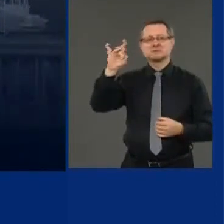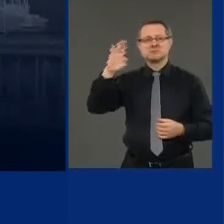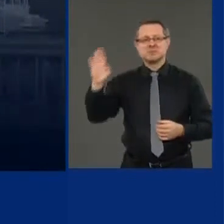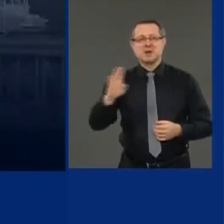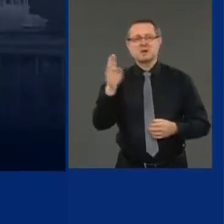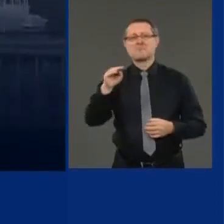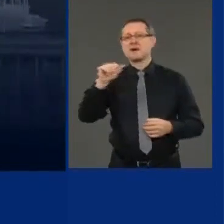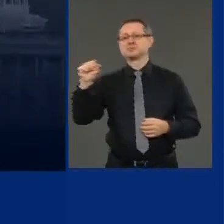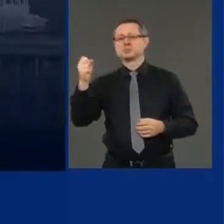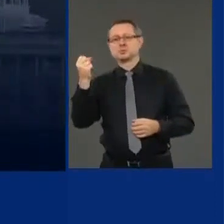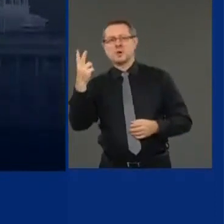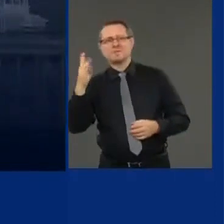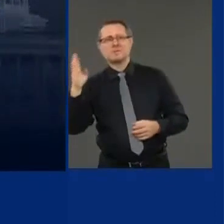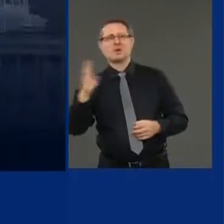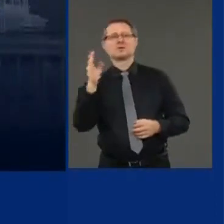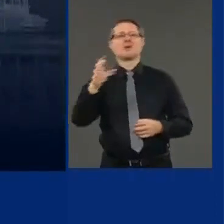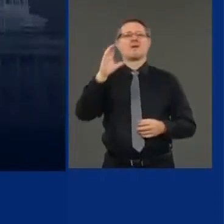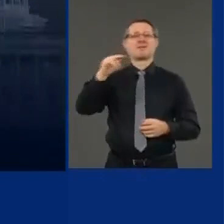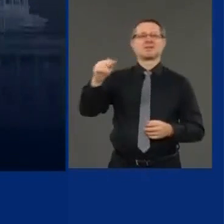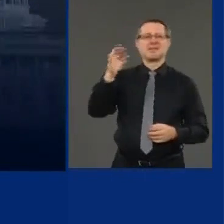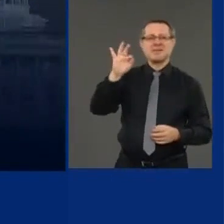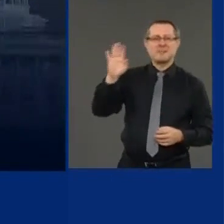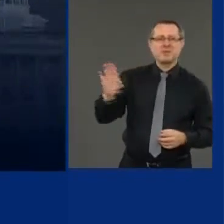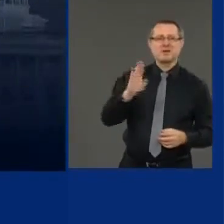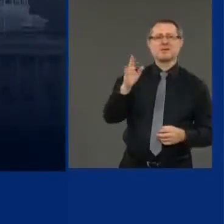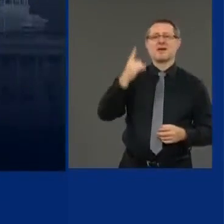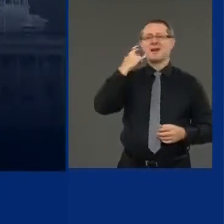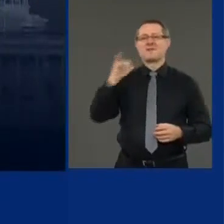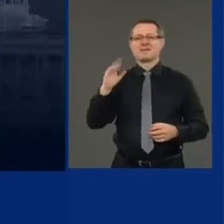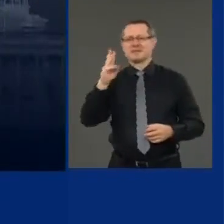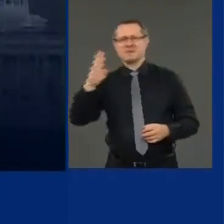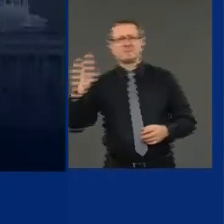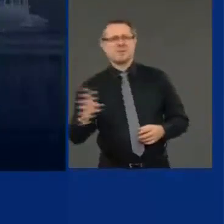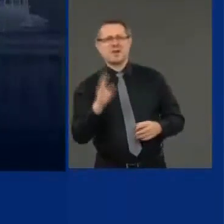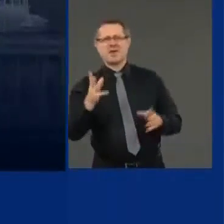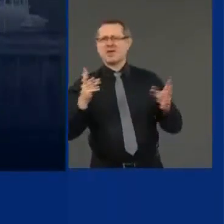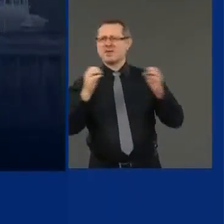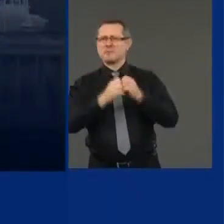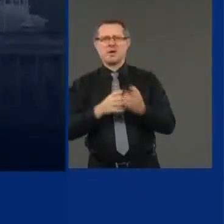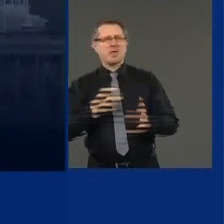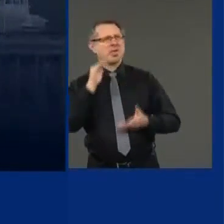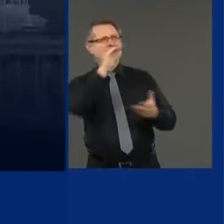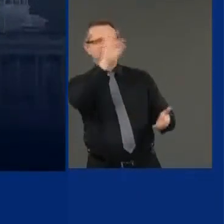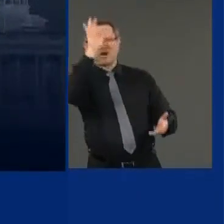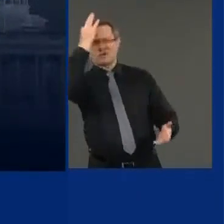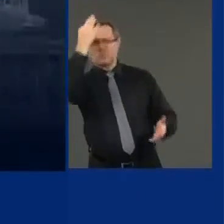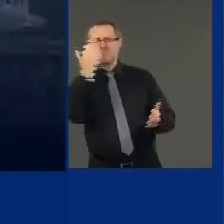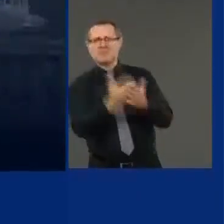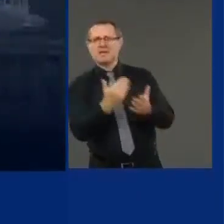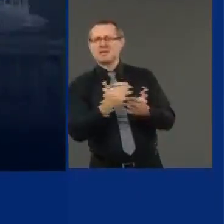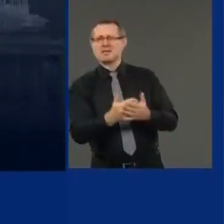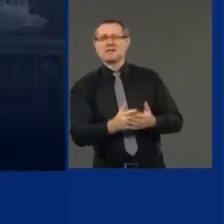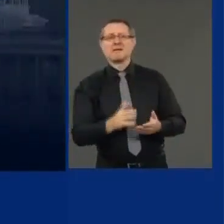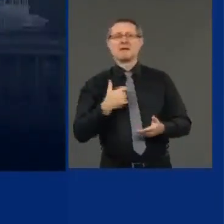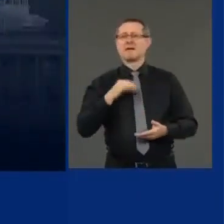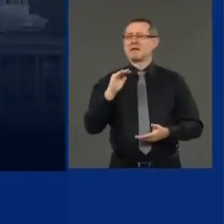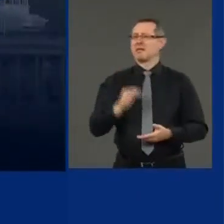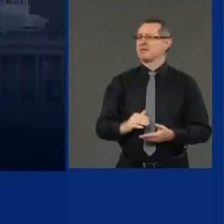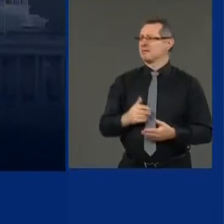California, they all pay more into the federal till than they take out. You know who takes out?